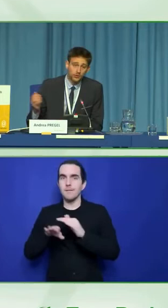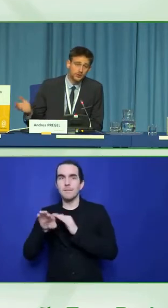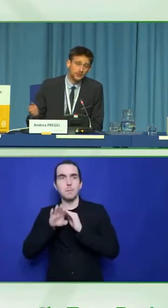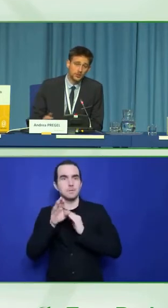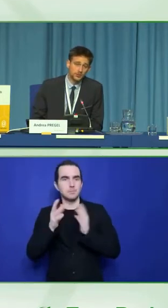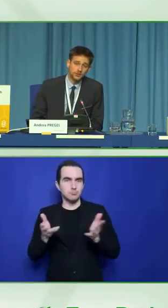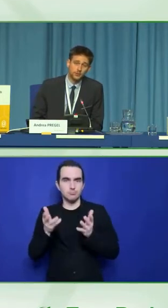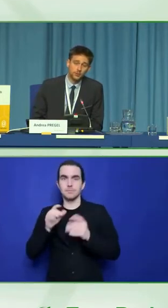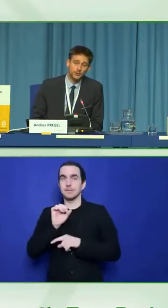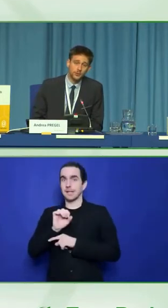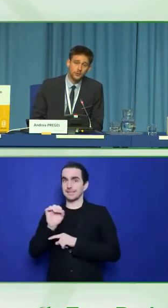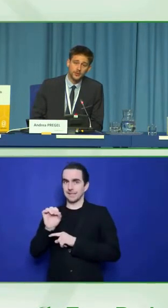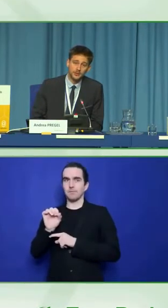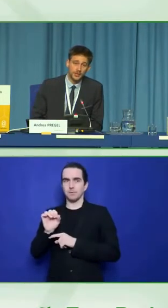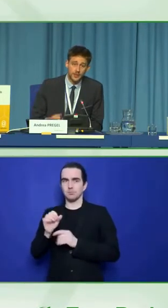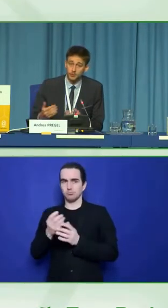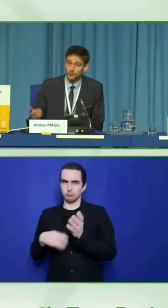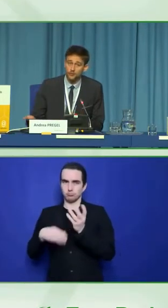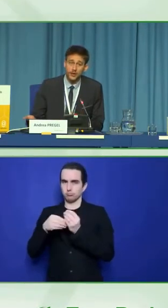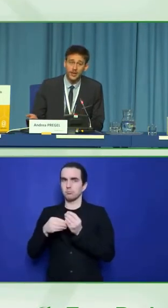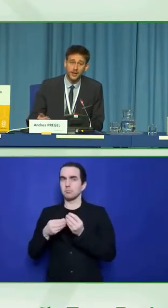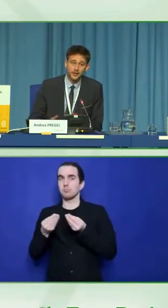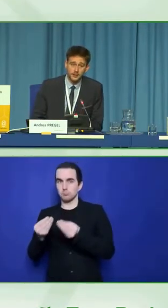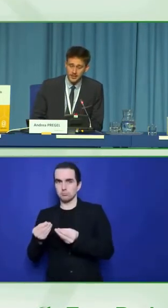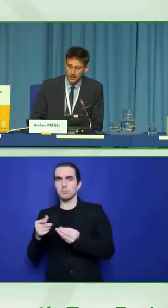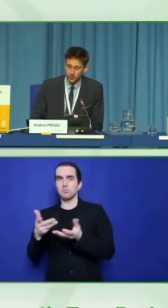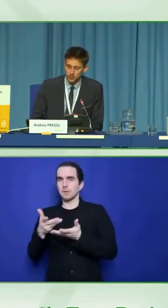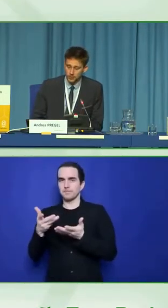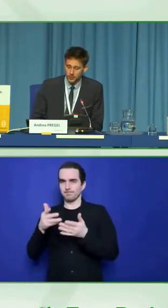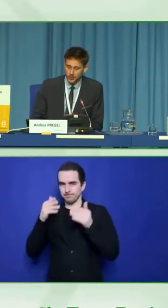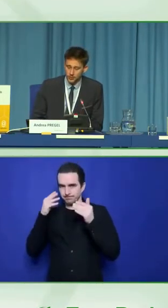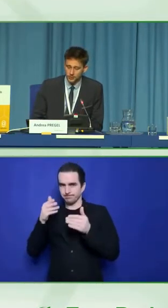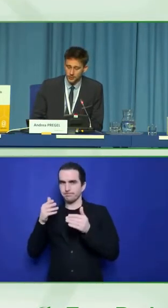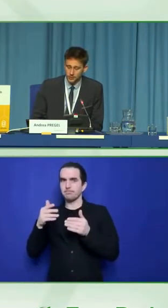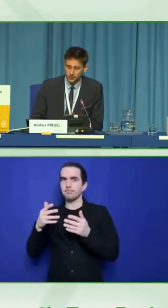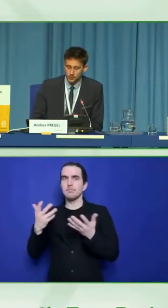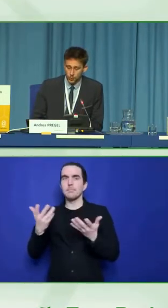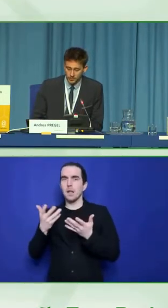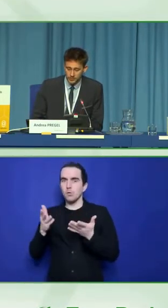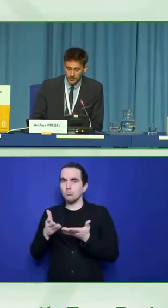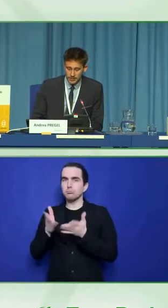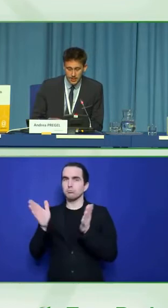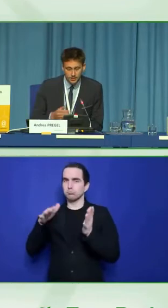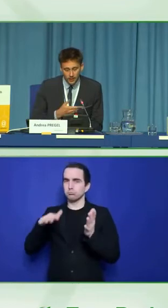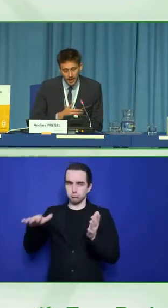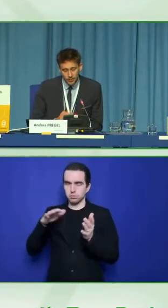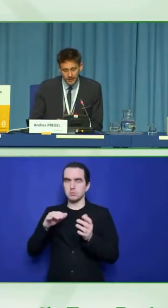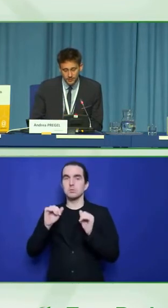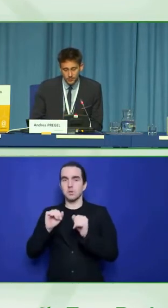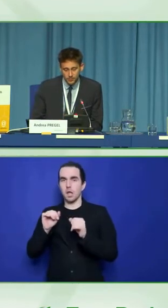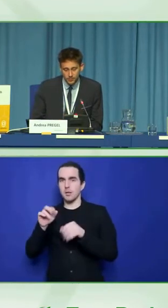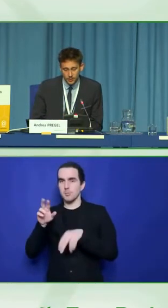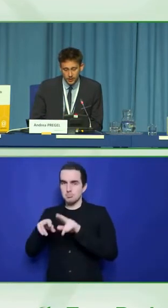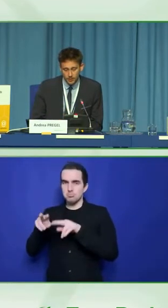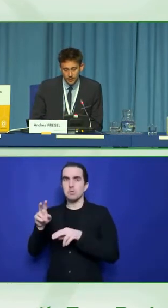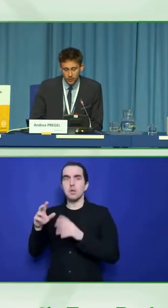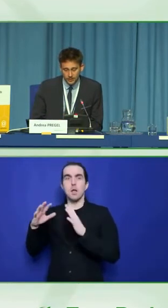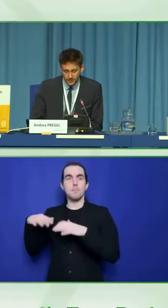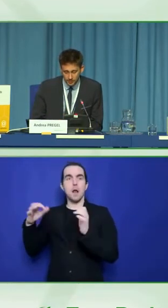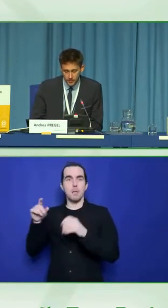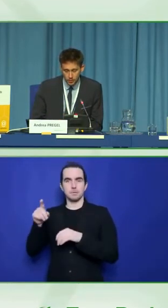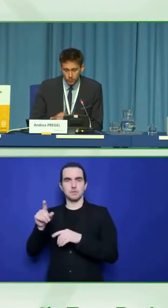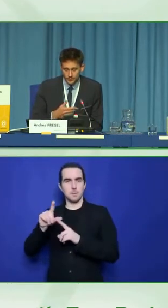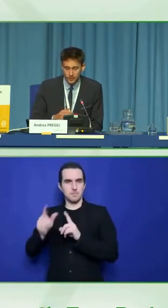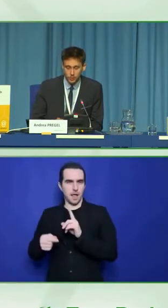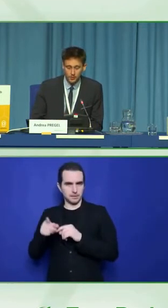And also, this version of the toolkit is available for free, and you can download it on the Inclusive Futures website. I'll now pass to my